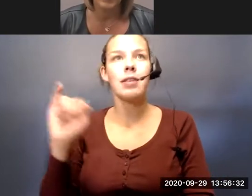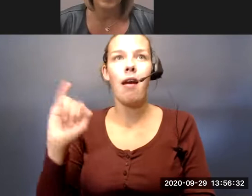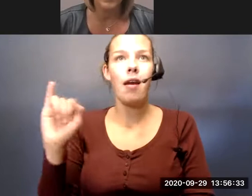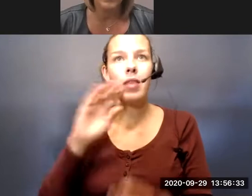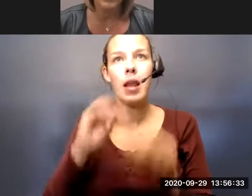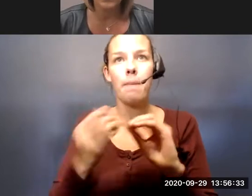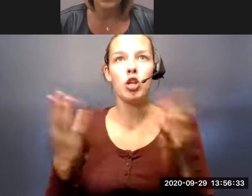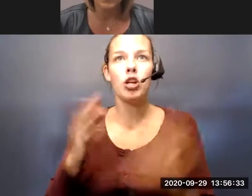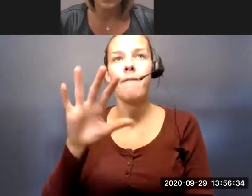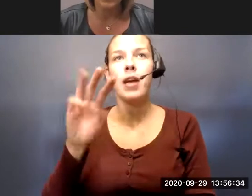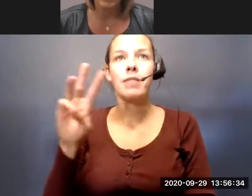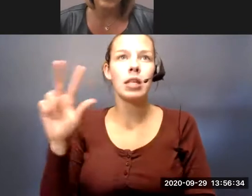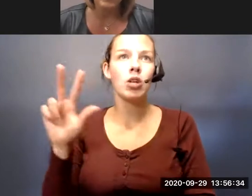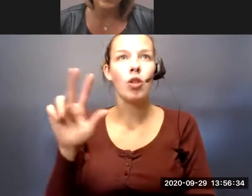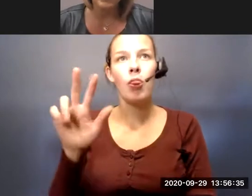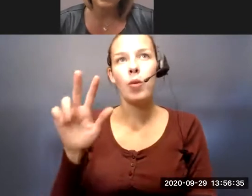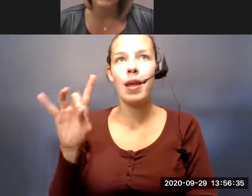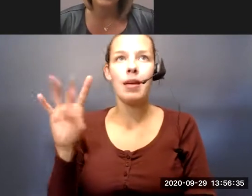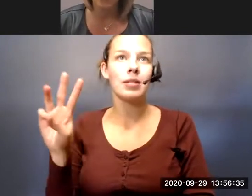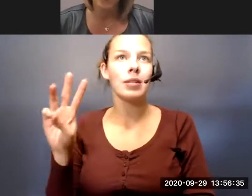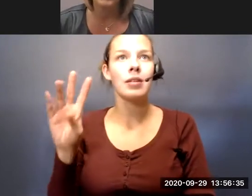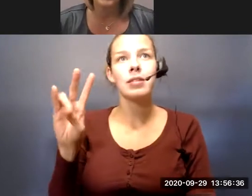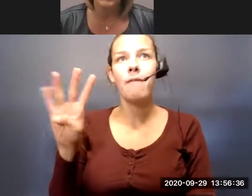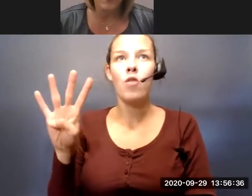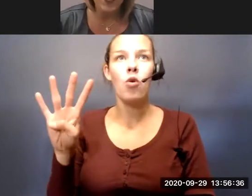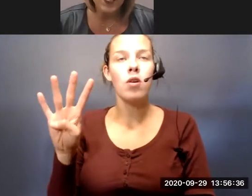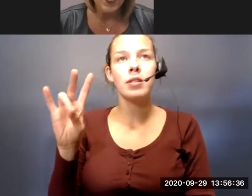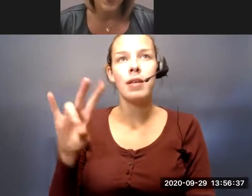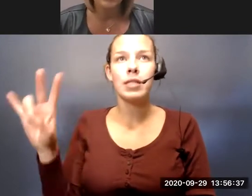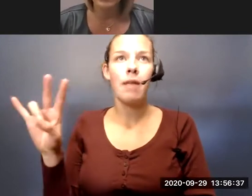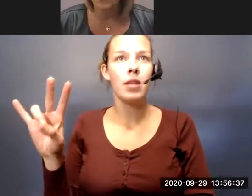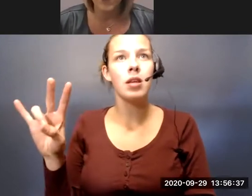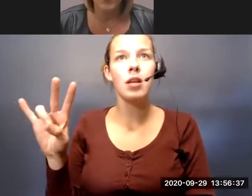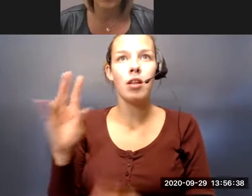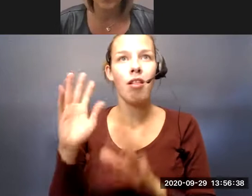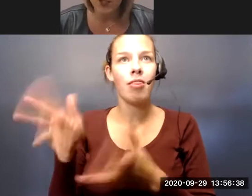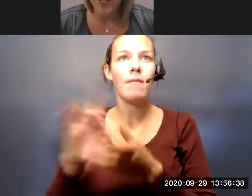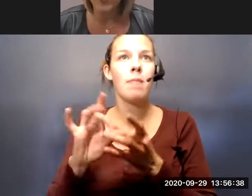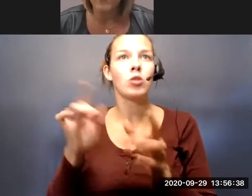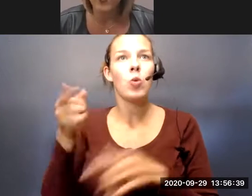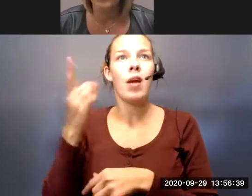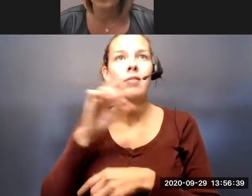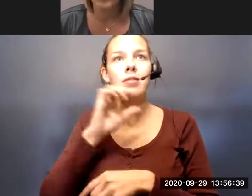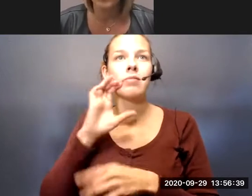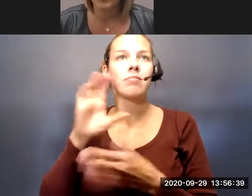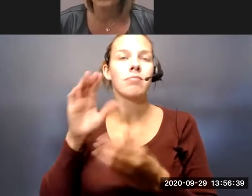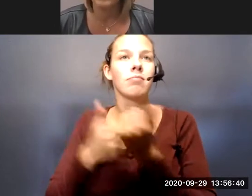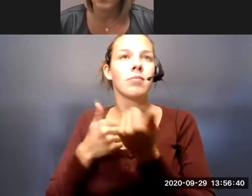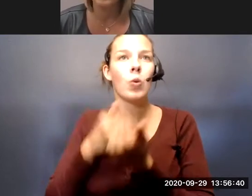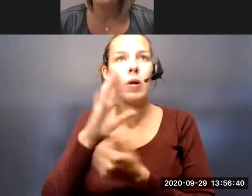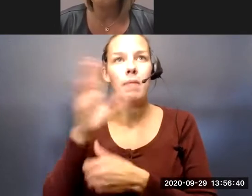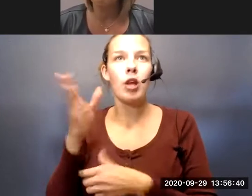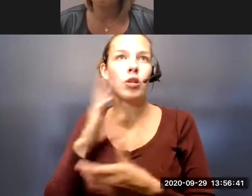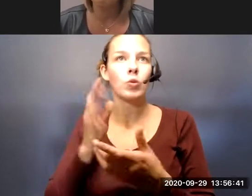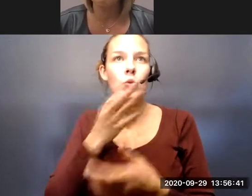number here is 563-386-7477. Just leave a message and one of our senior advocates will be in touch as soon as